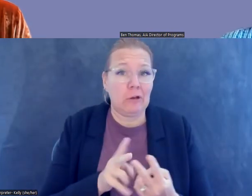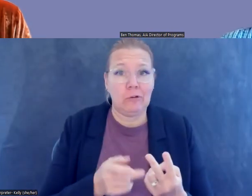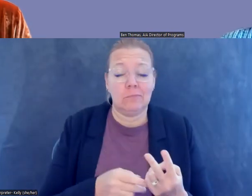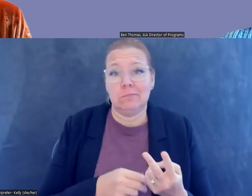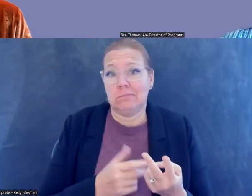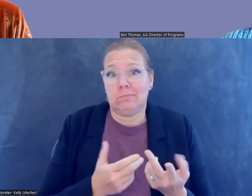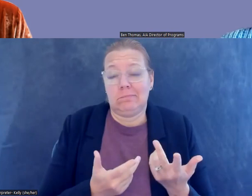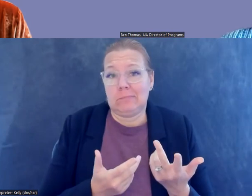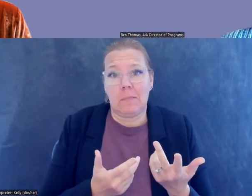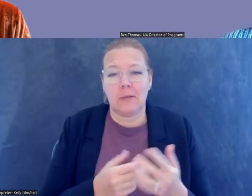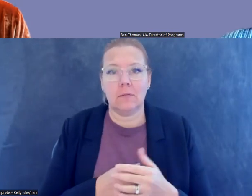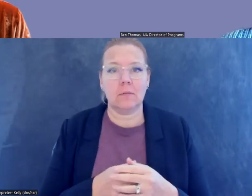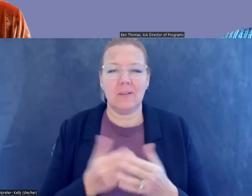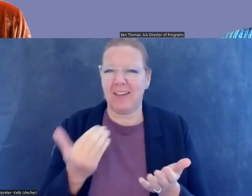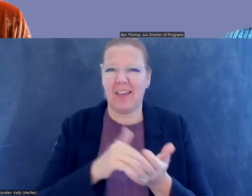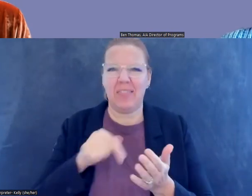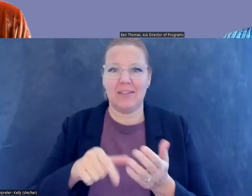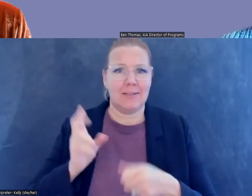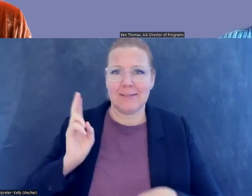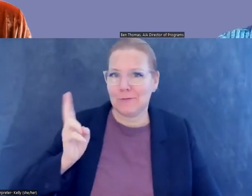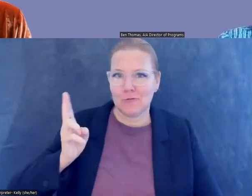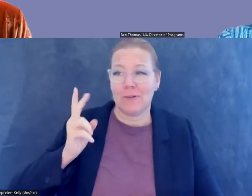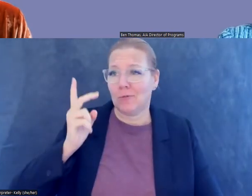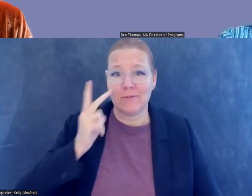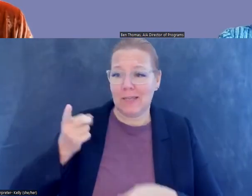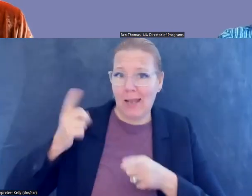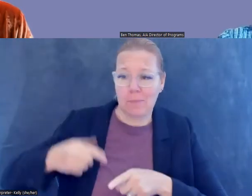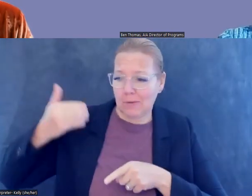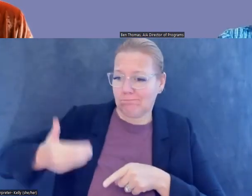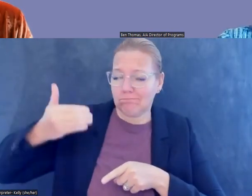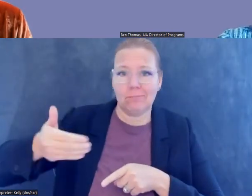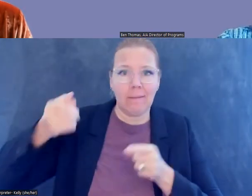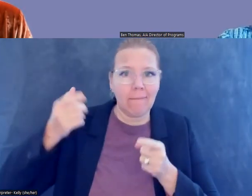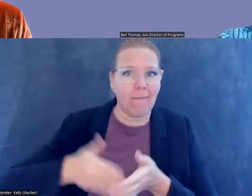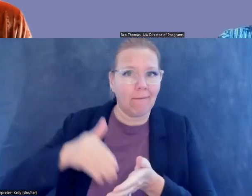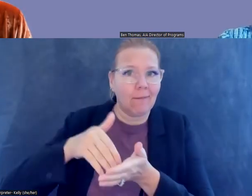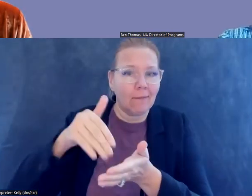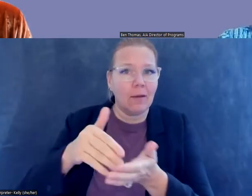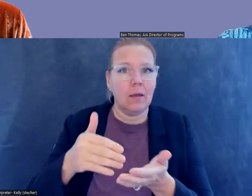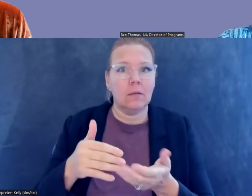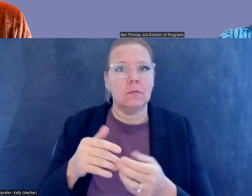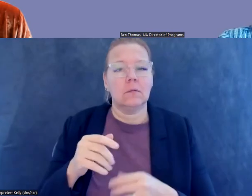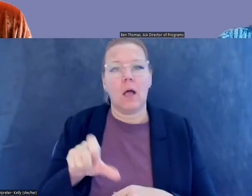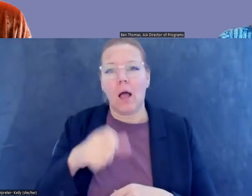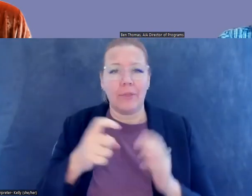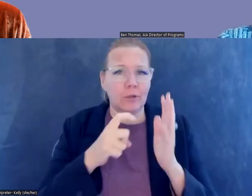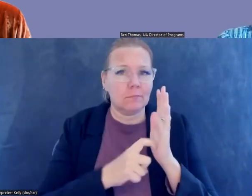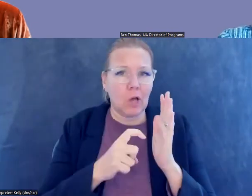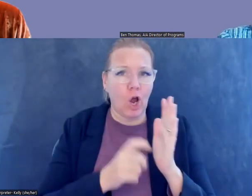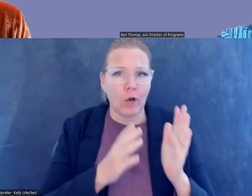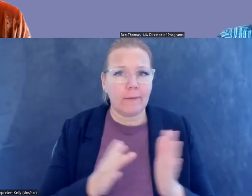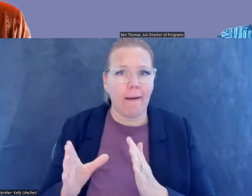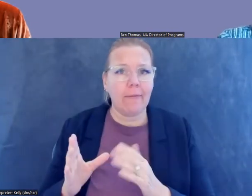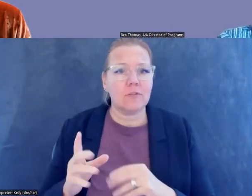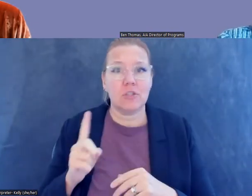and this is, you know, this is stories we've seen before and other scandals of archaeologists who have gotten